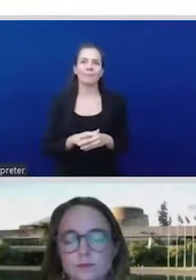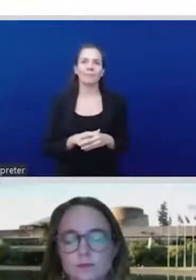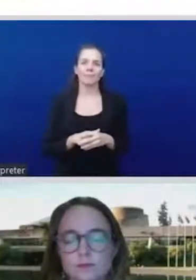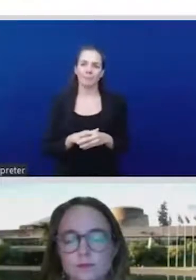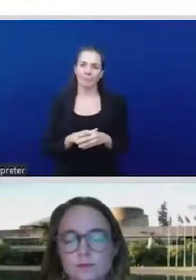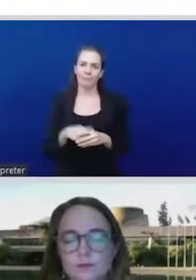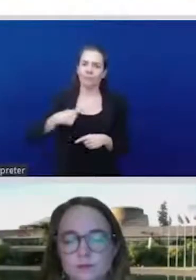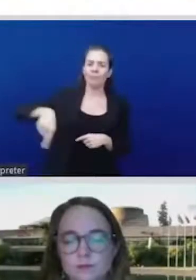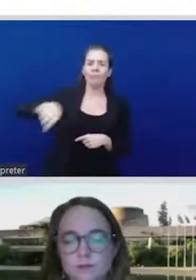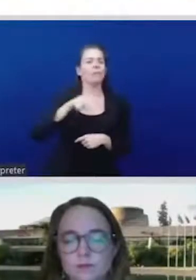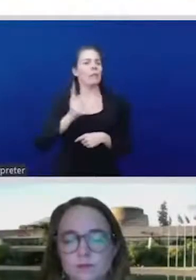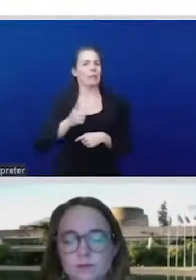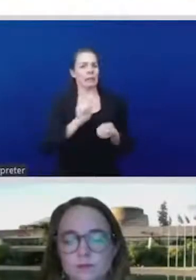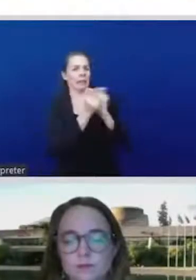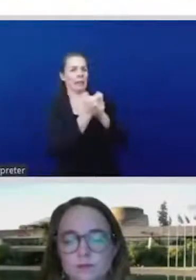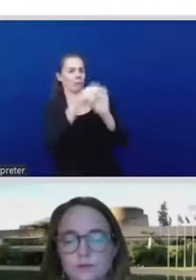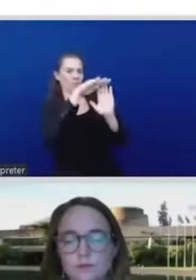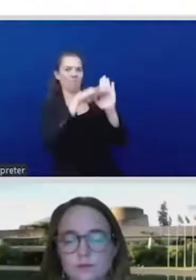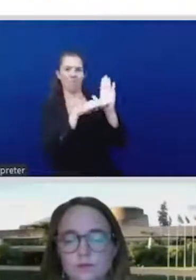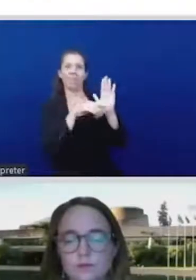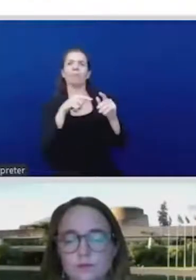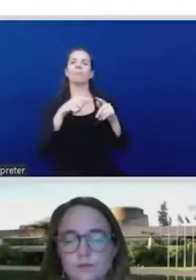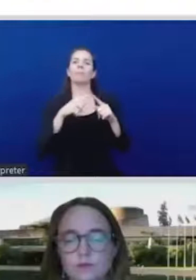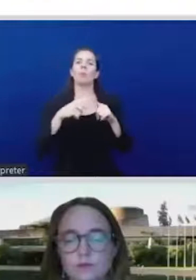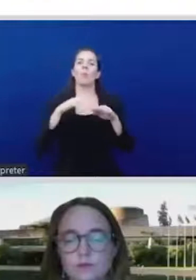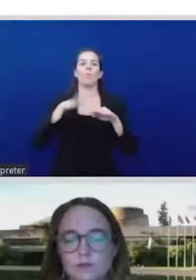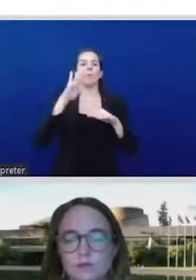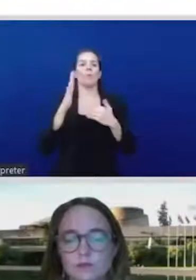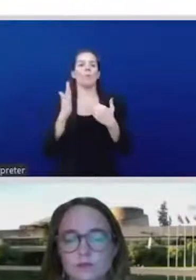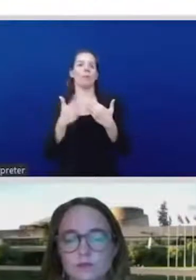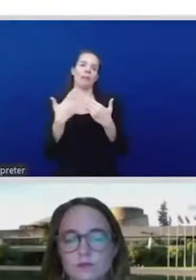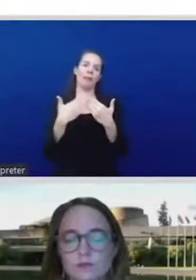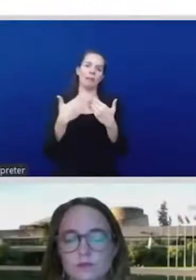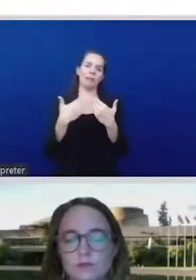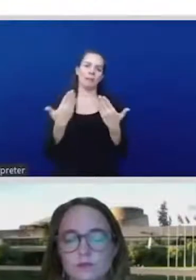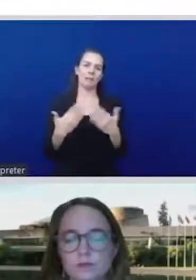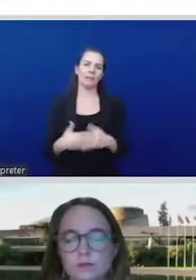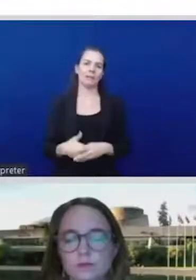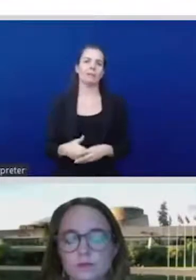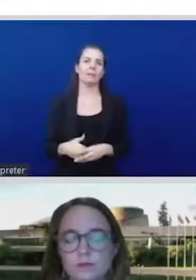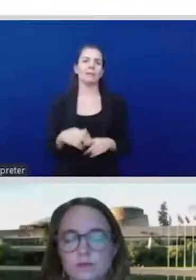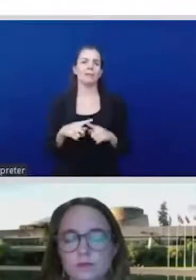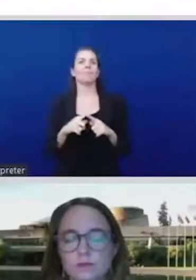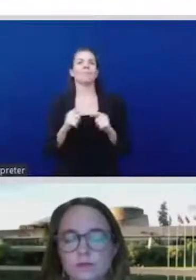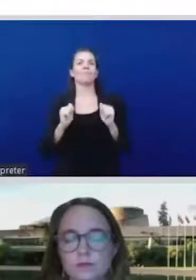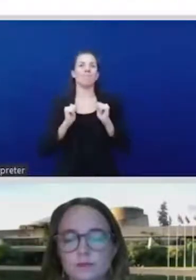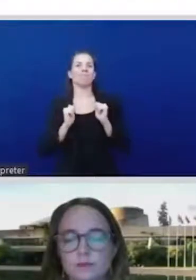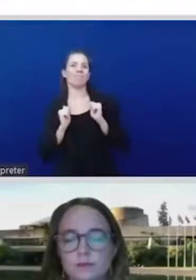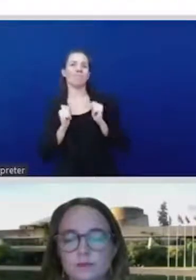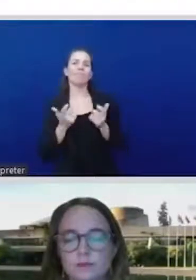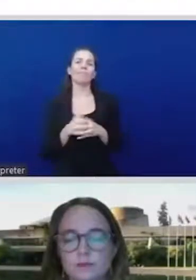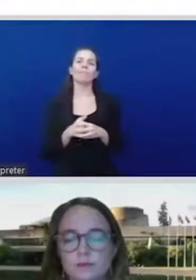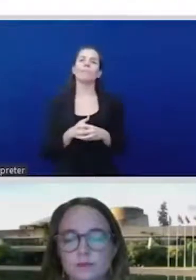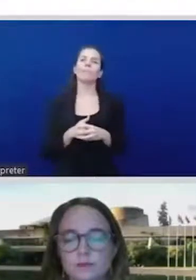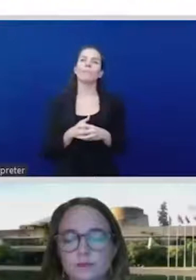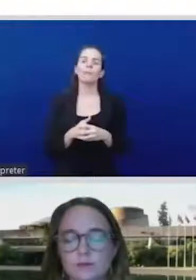politicians who last year would have told us, oh, this is impossible. It cannot happen. And you cannot have this kind of fiscal spending, you cannot have this